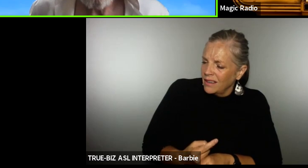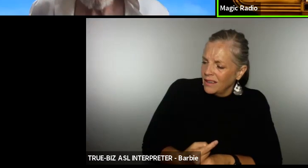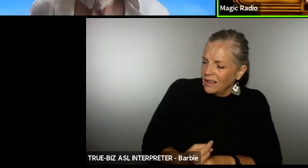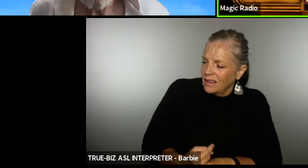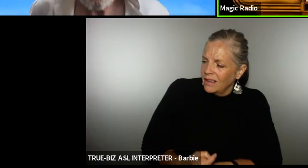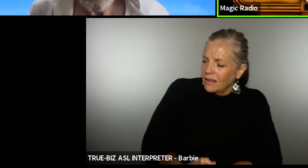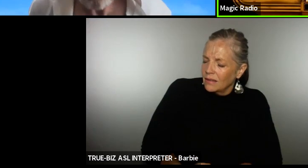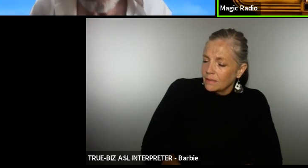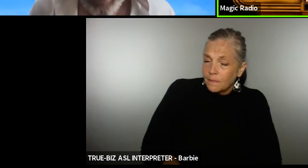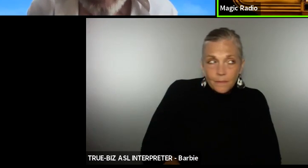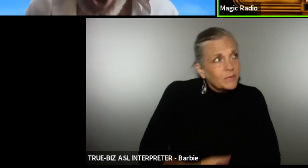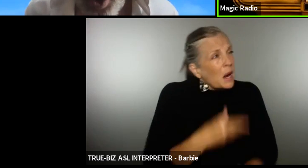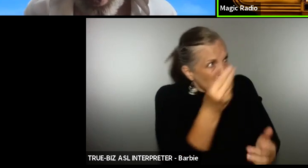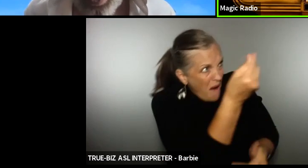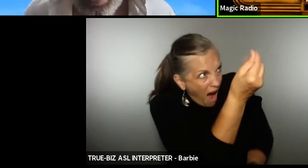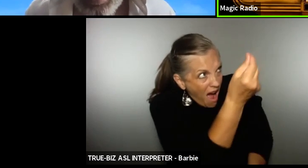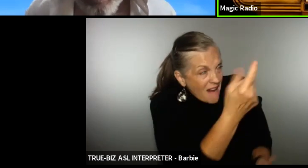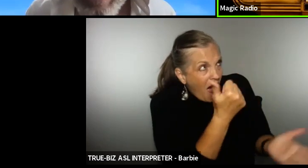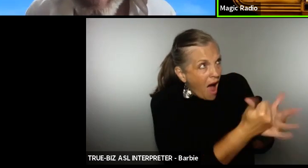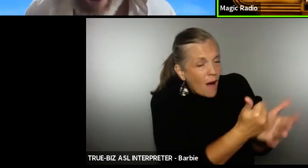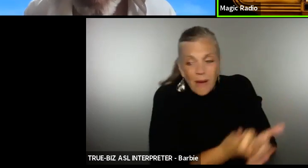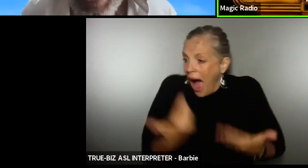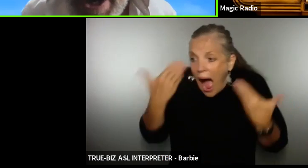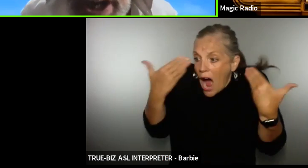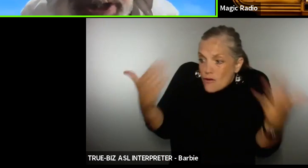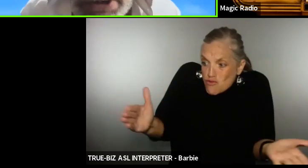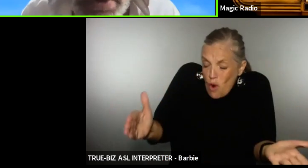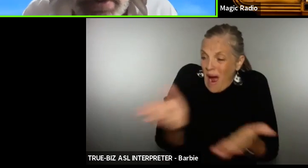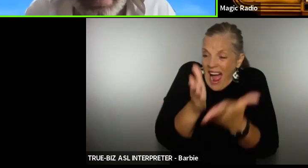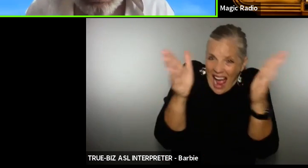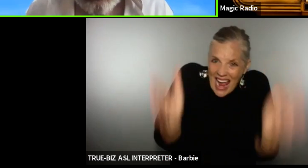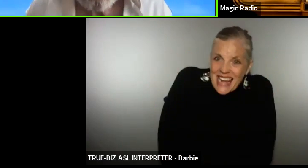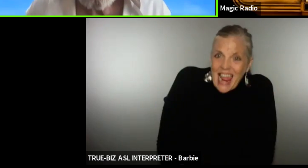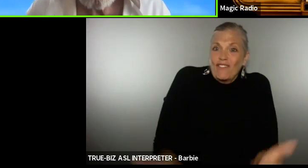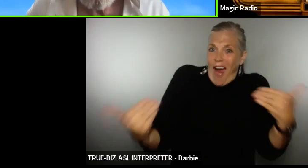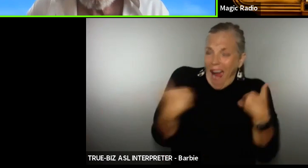did it how would I know I never had it